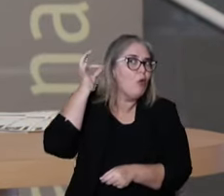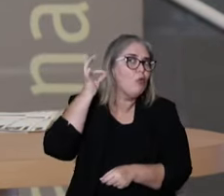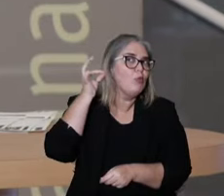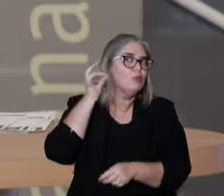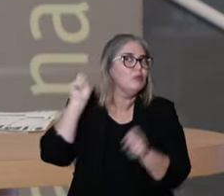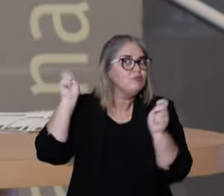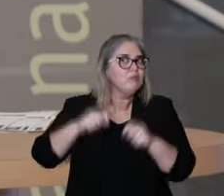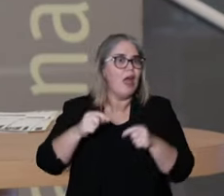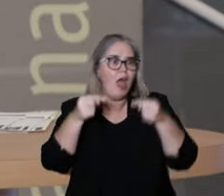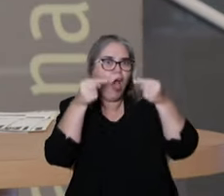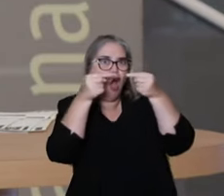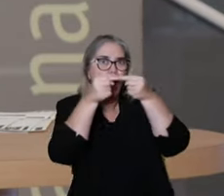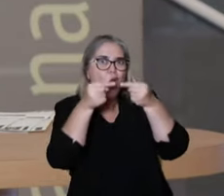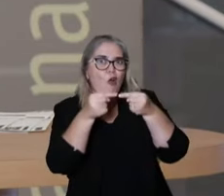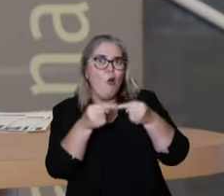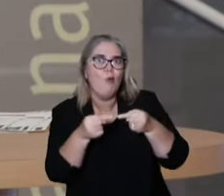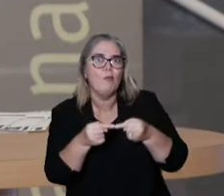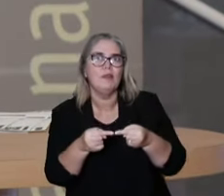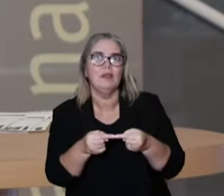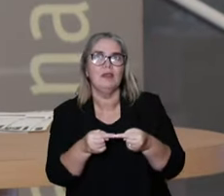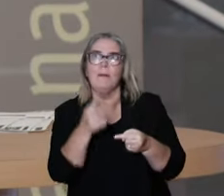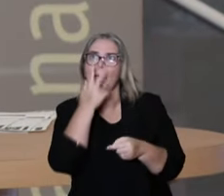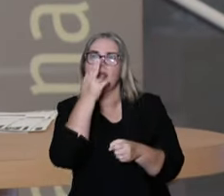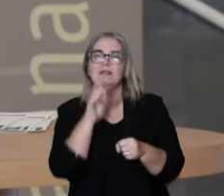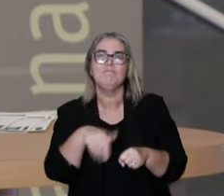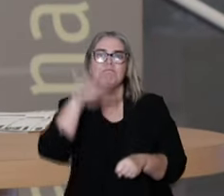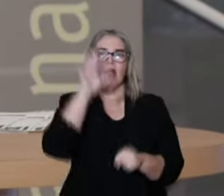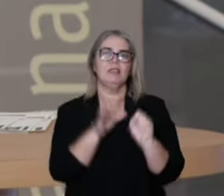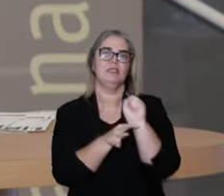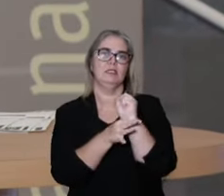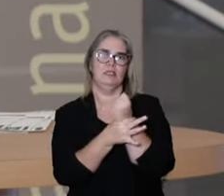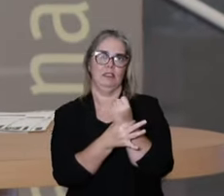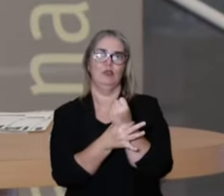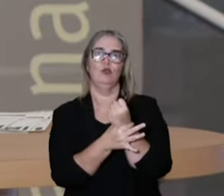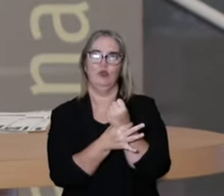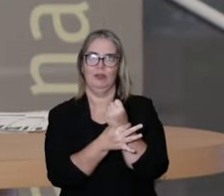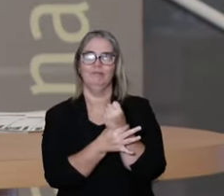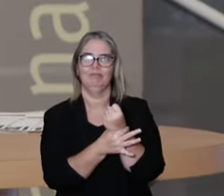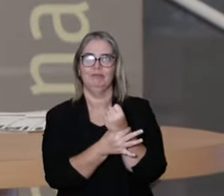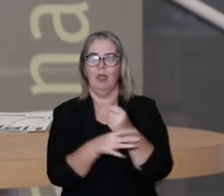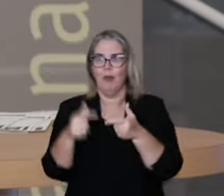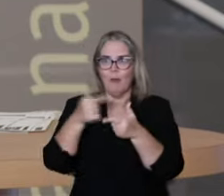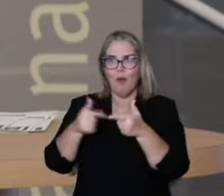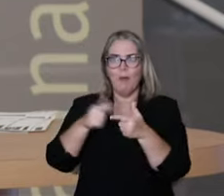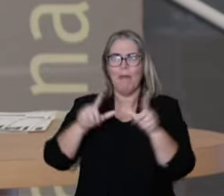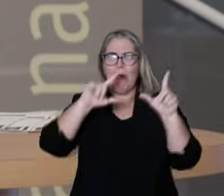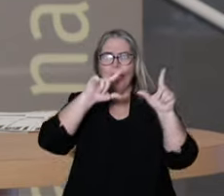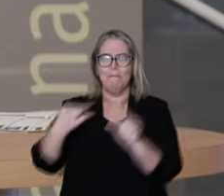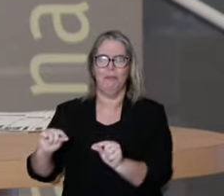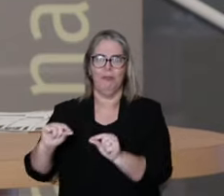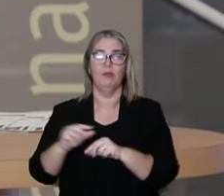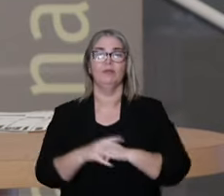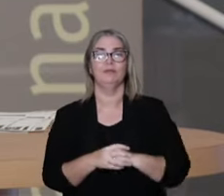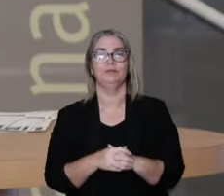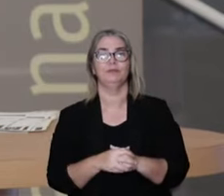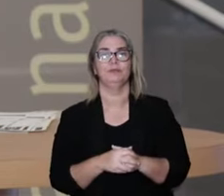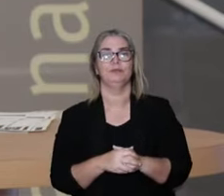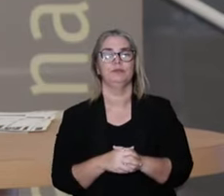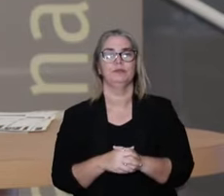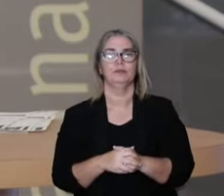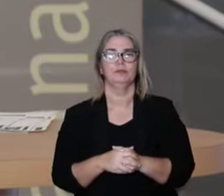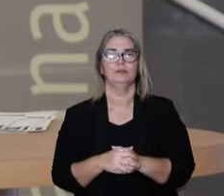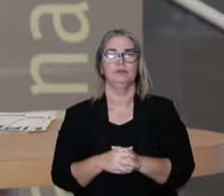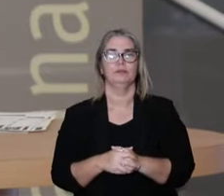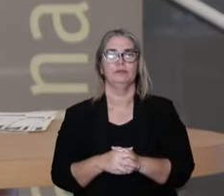The acupuncture, for example, it's an alternative, a safer alternative. It's less complicated.